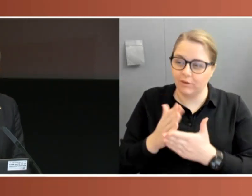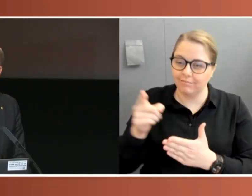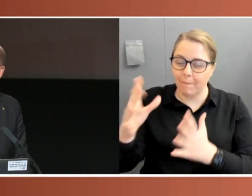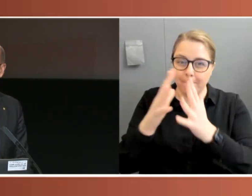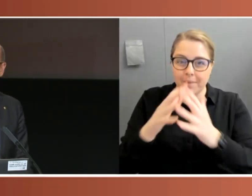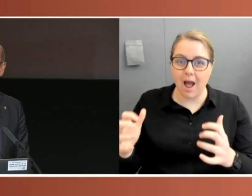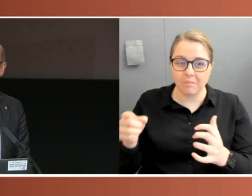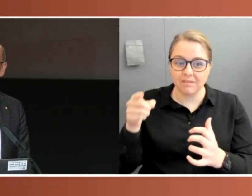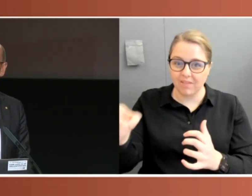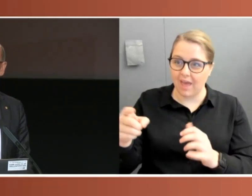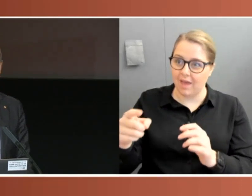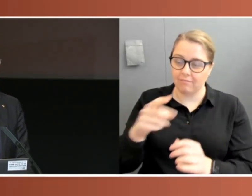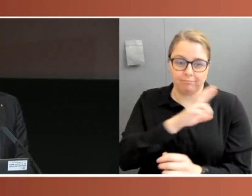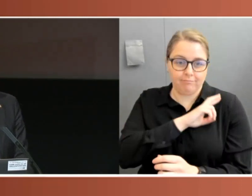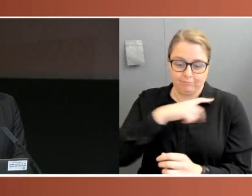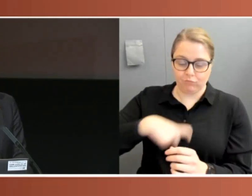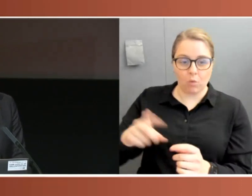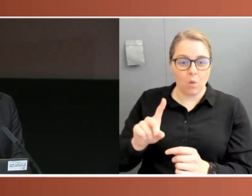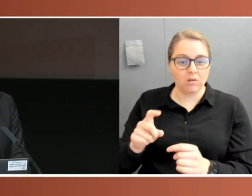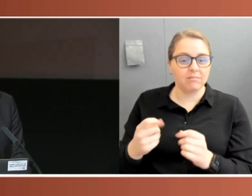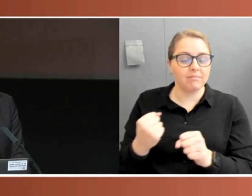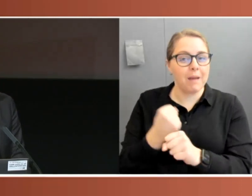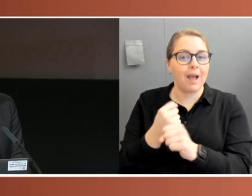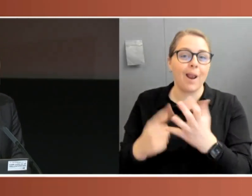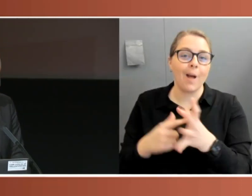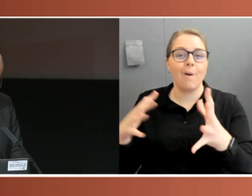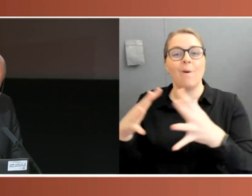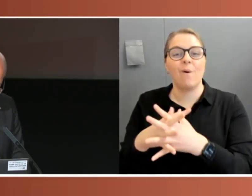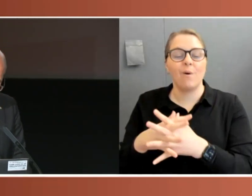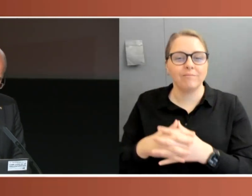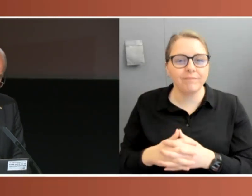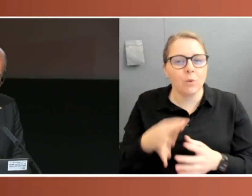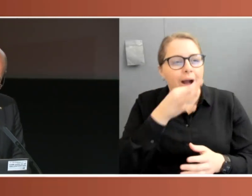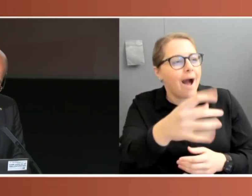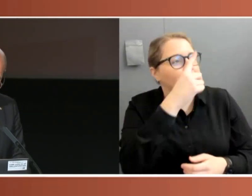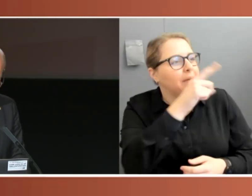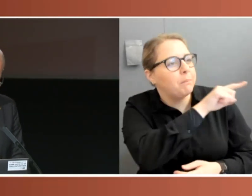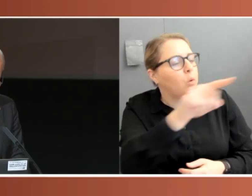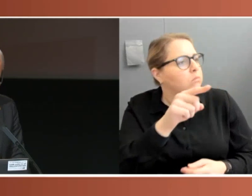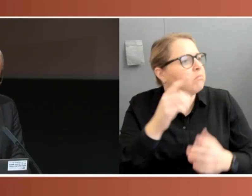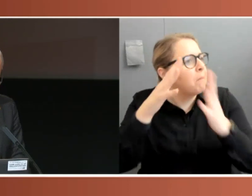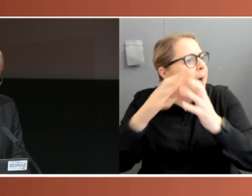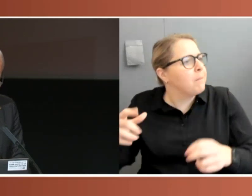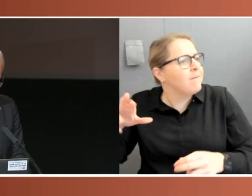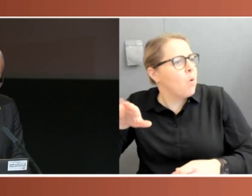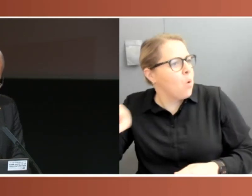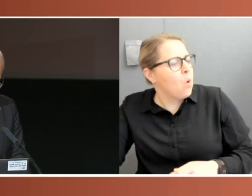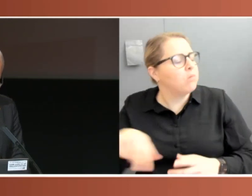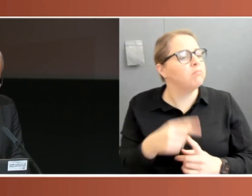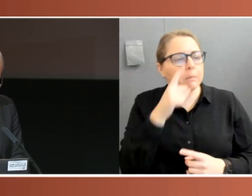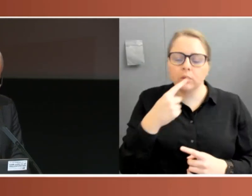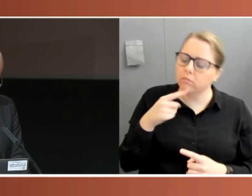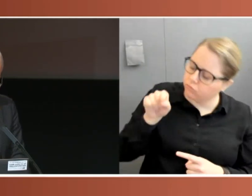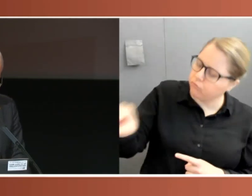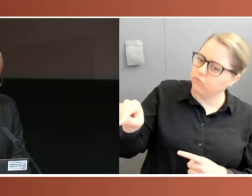if you ask people in the community or give talks in schools, that's what they'll typically say. The job of parliament, its primary function is to make and